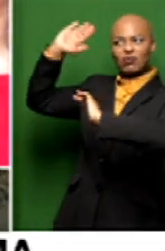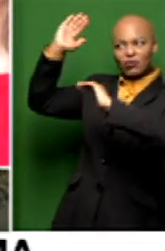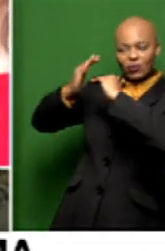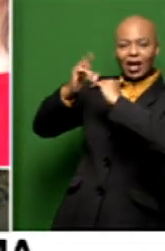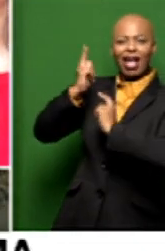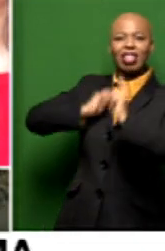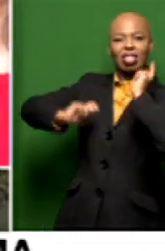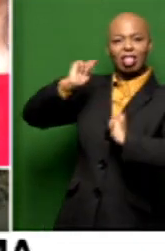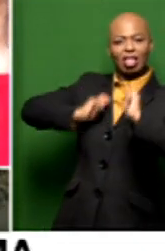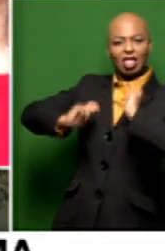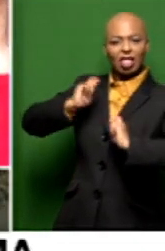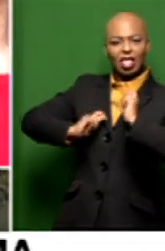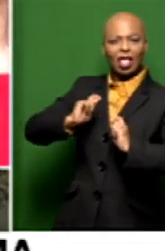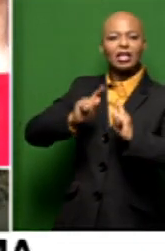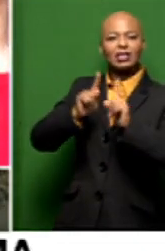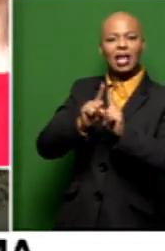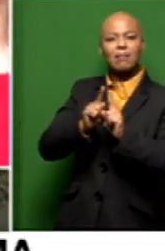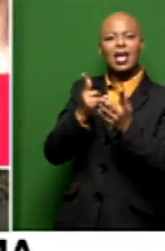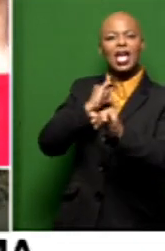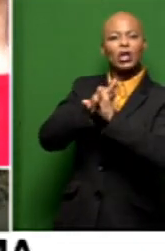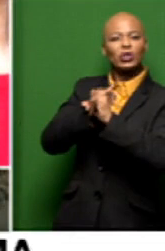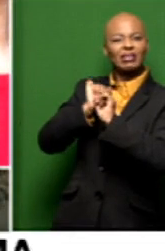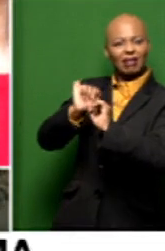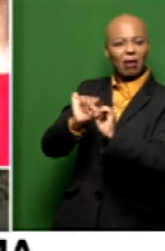what the space or what the institution is.